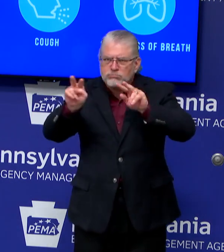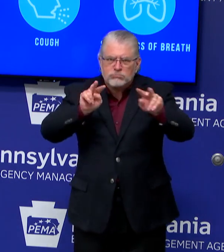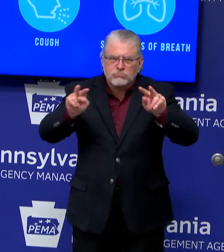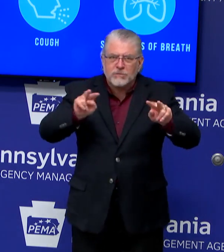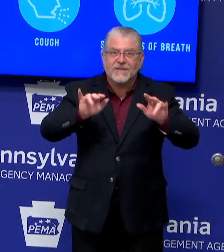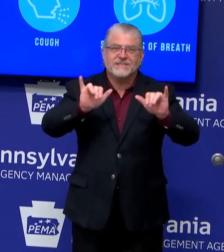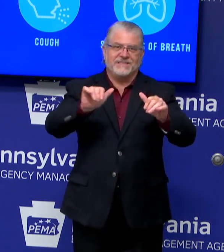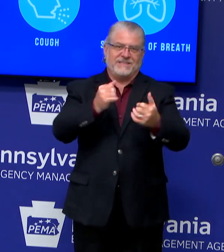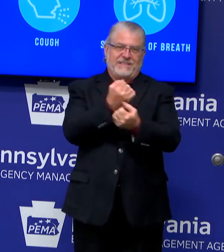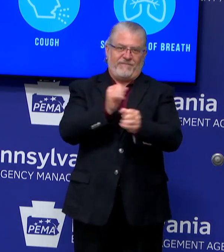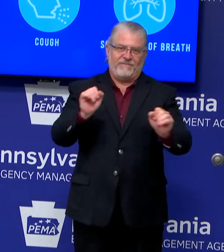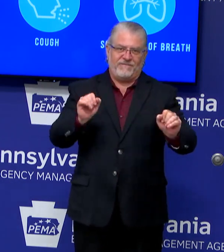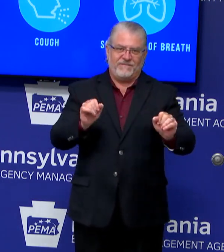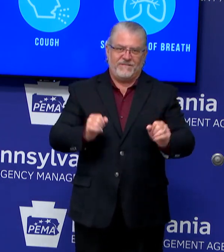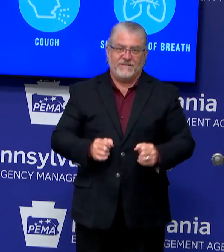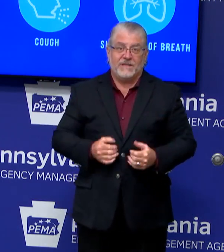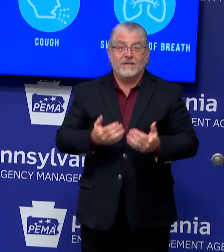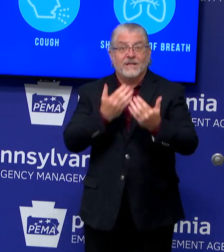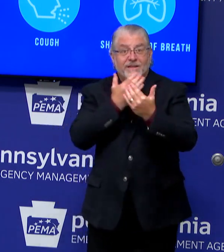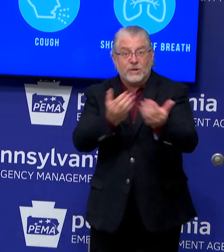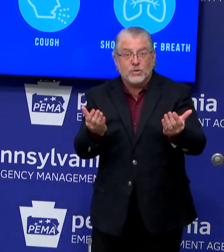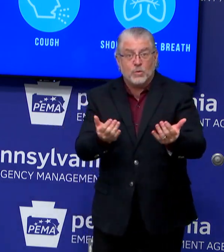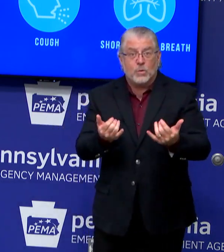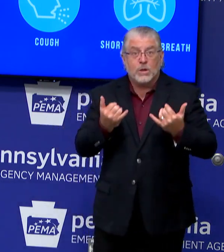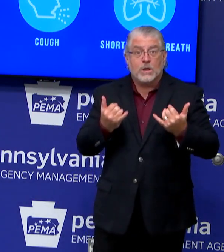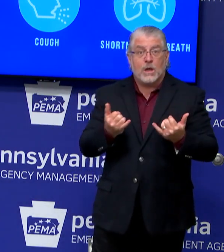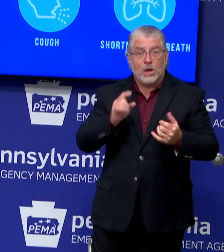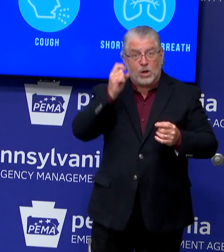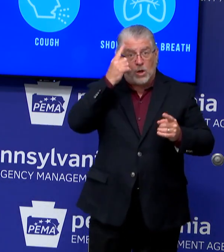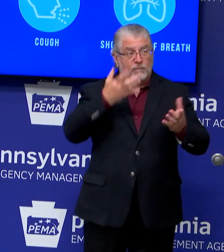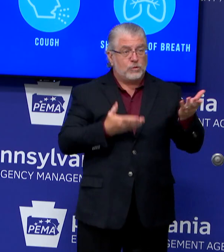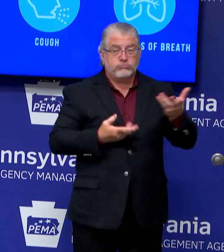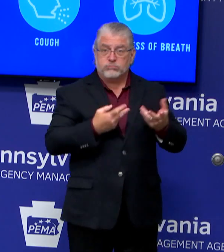now the Governor and I are pleased to answer questions. Questions?